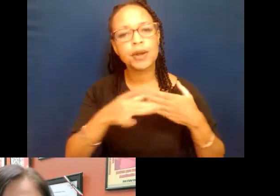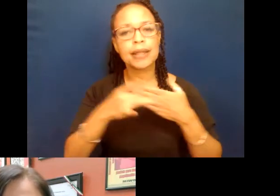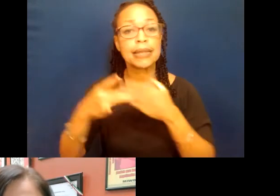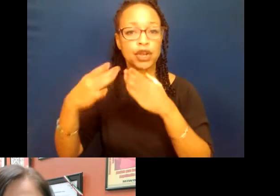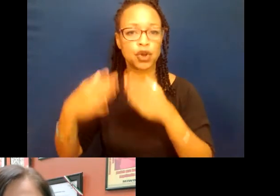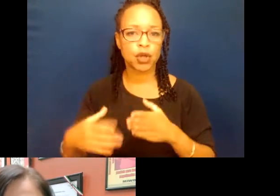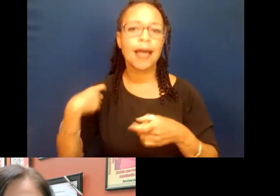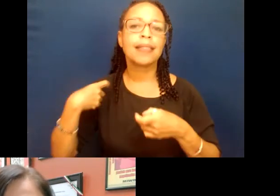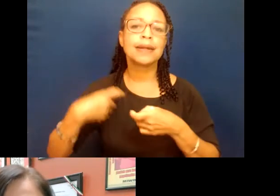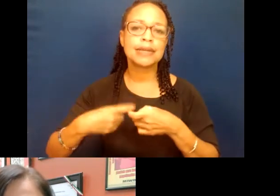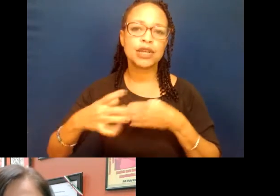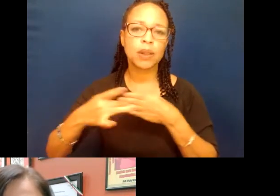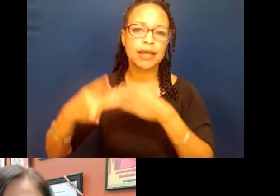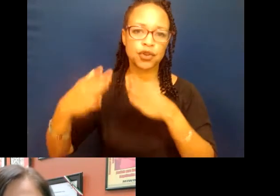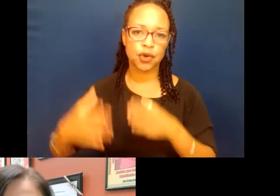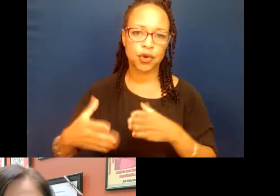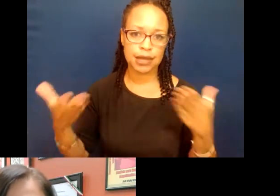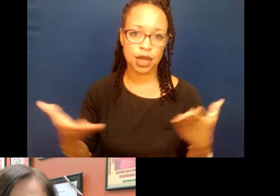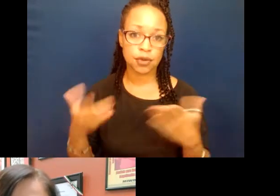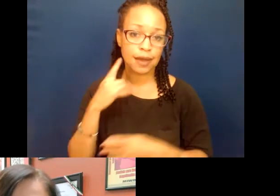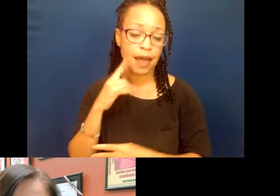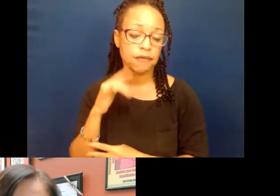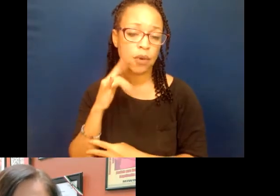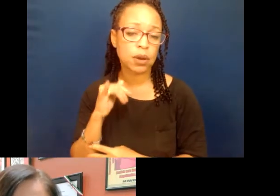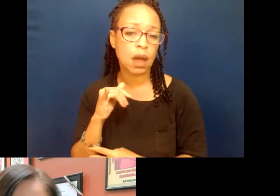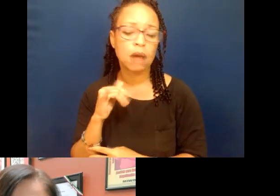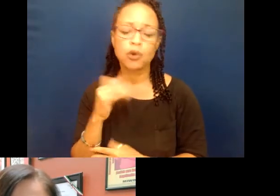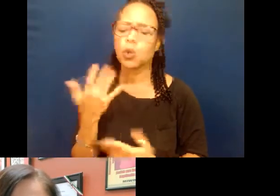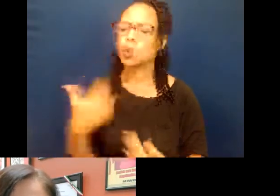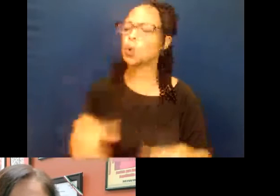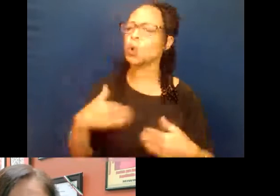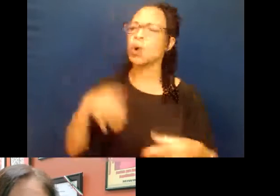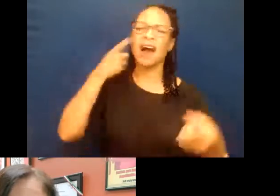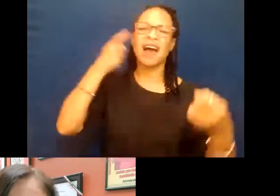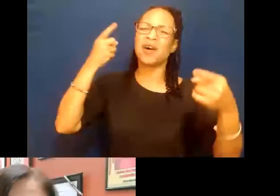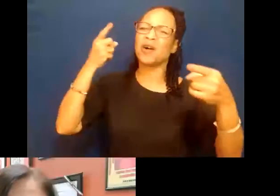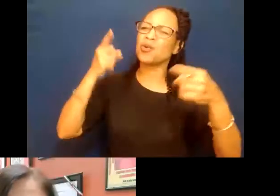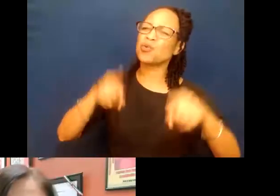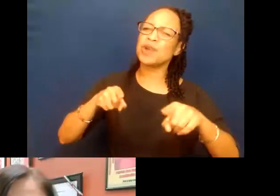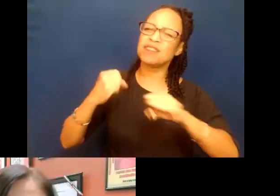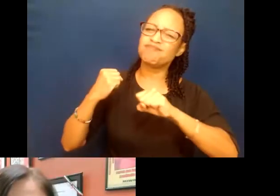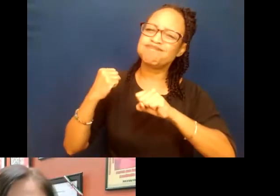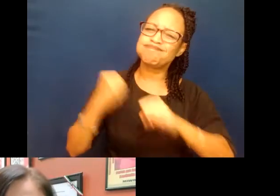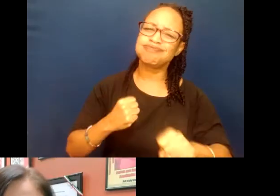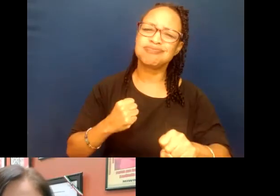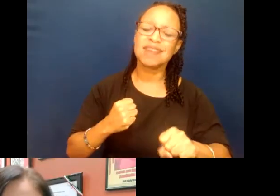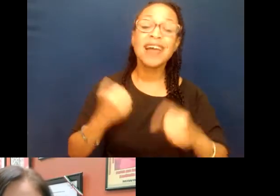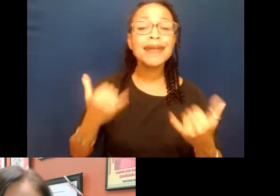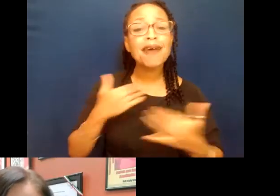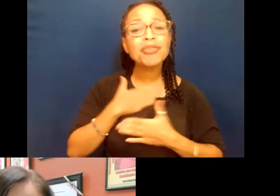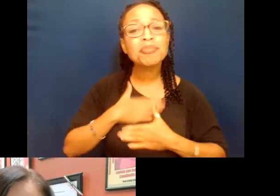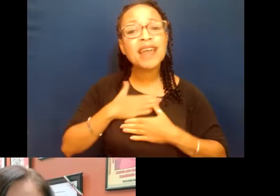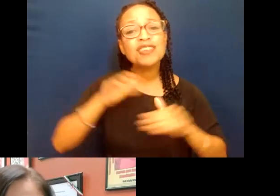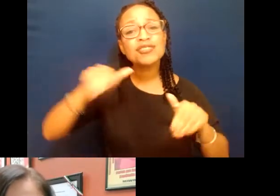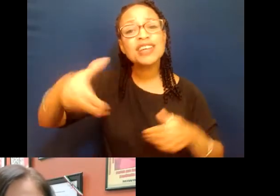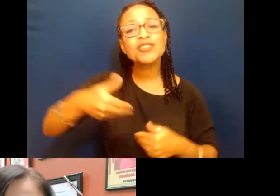leaders in California, and I can't, I couldn't agree with him more, and I'm going to now have the pleasure of introducing